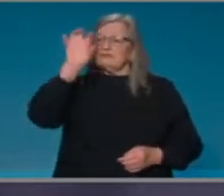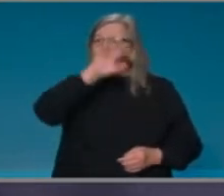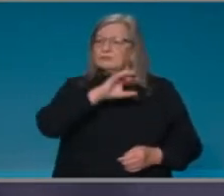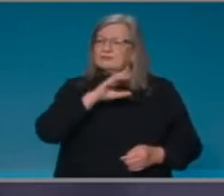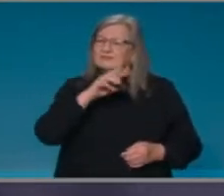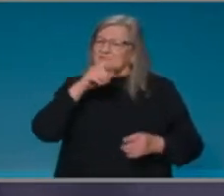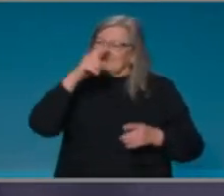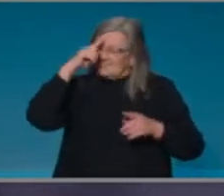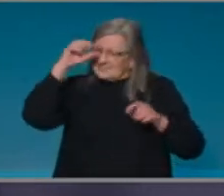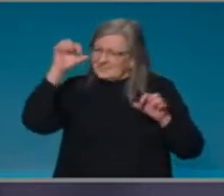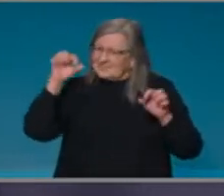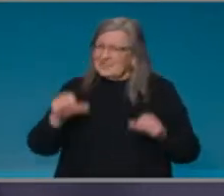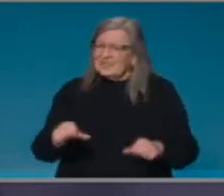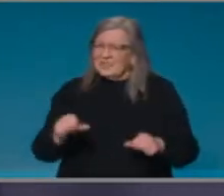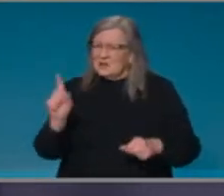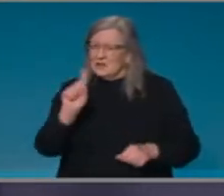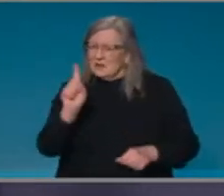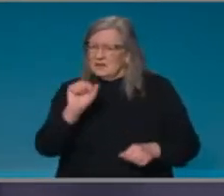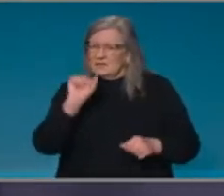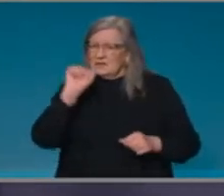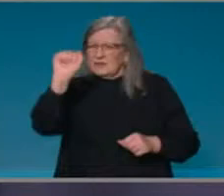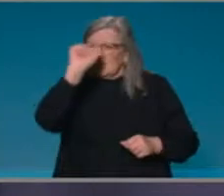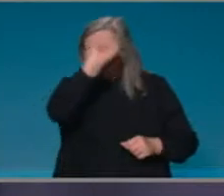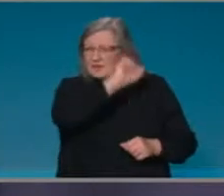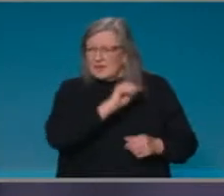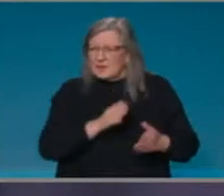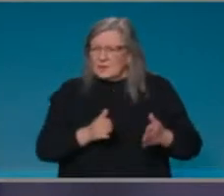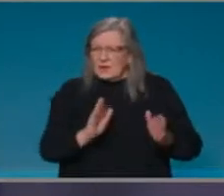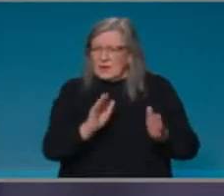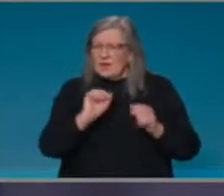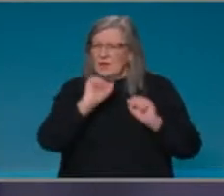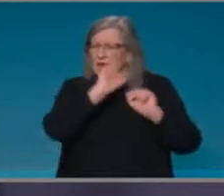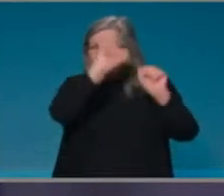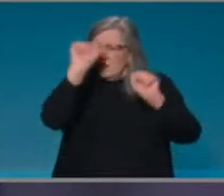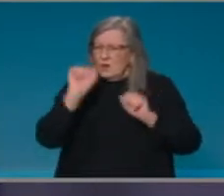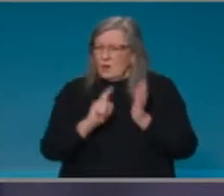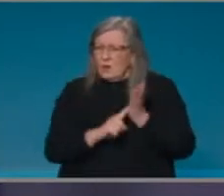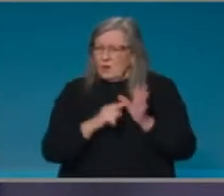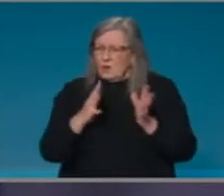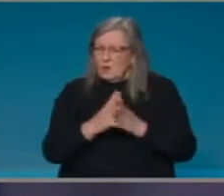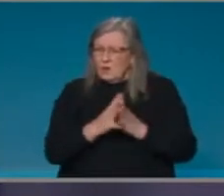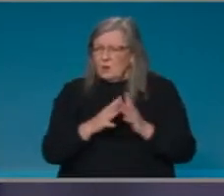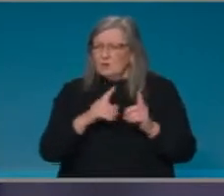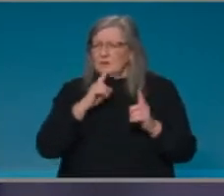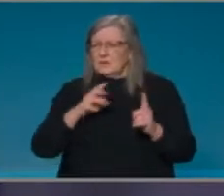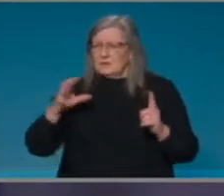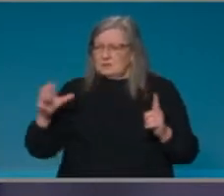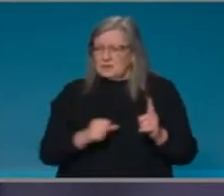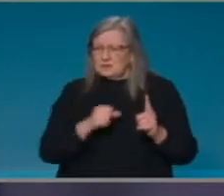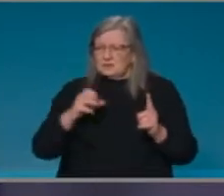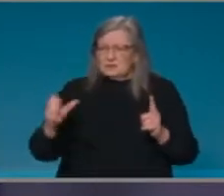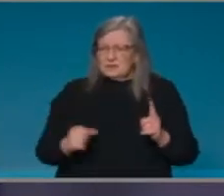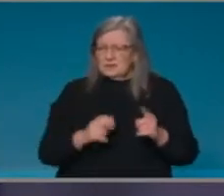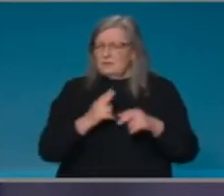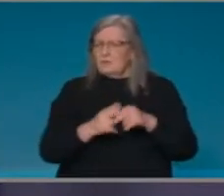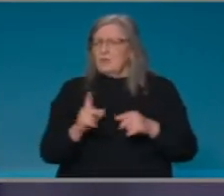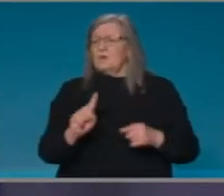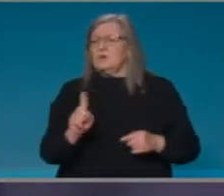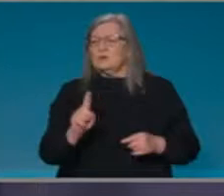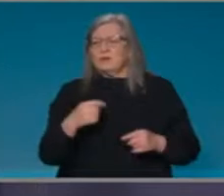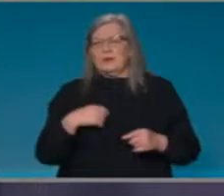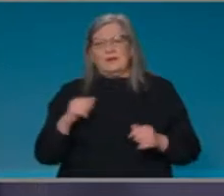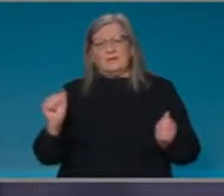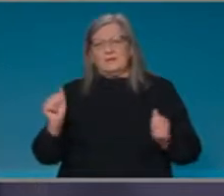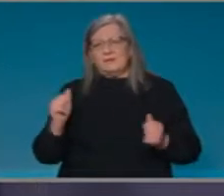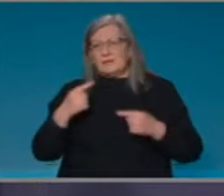means or mechanism through legislation they might choose to mandate. Certainly, we've made access to the vaccine available to all health care workers for